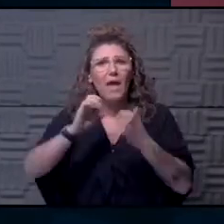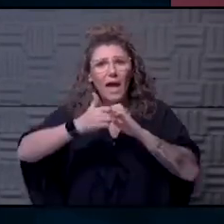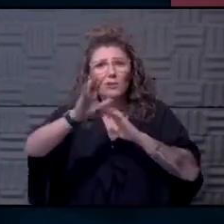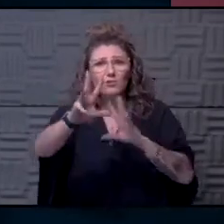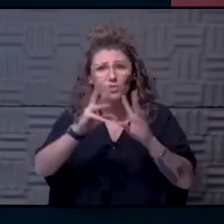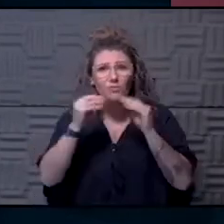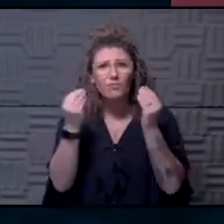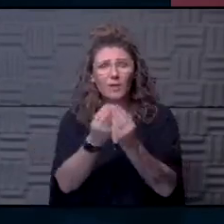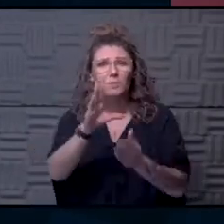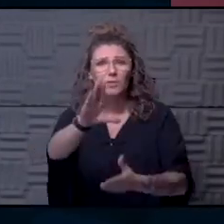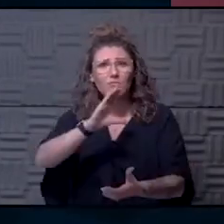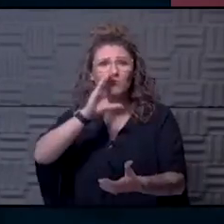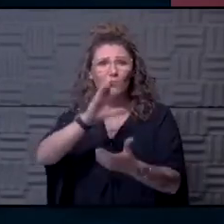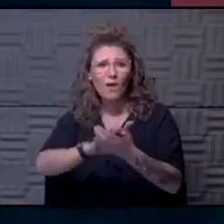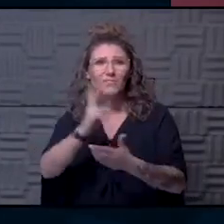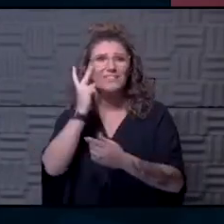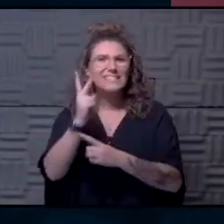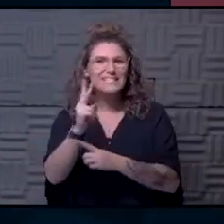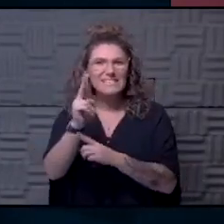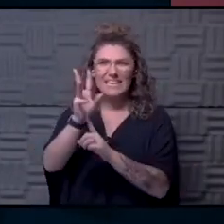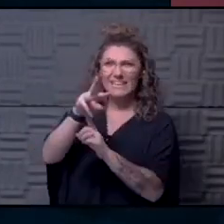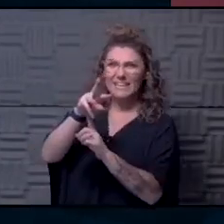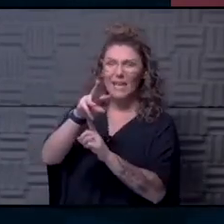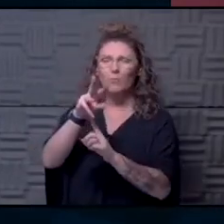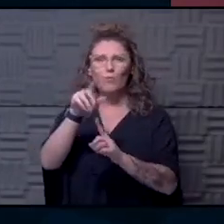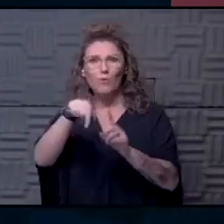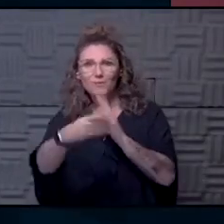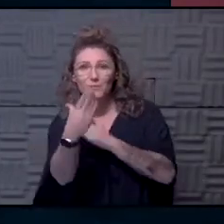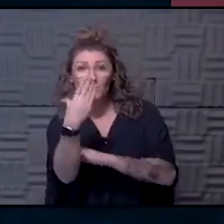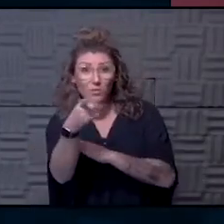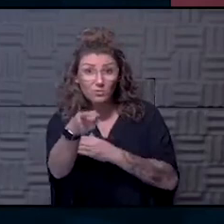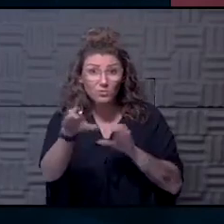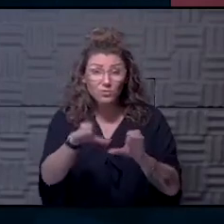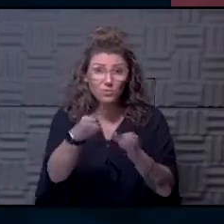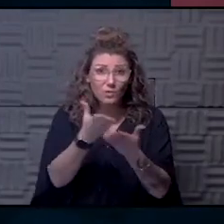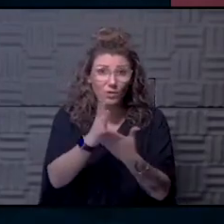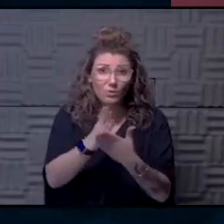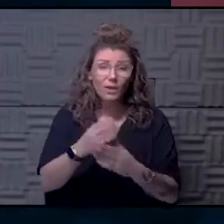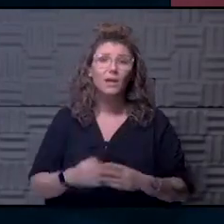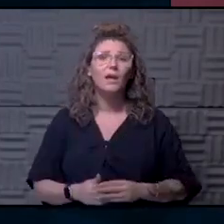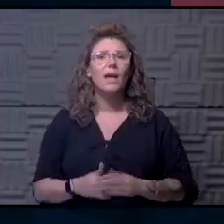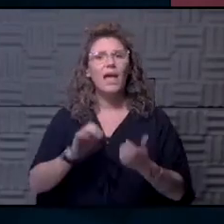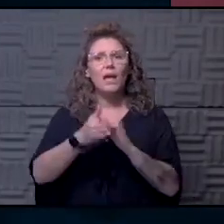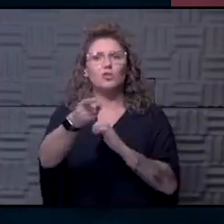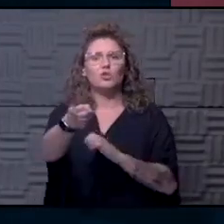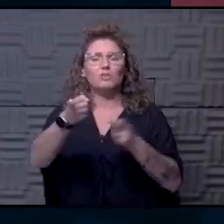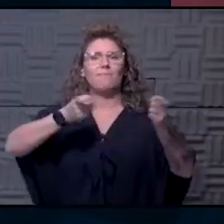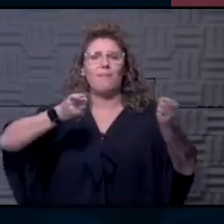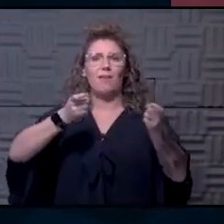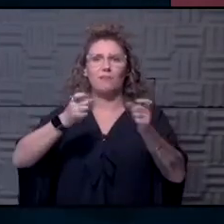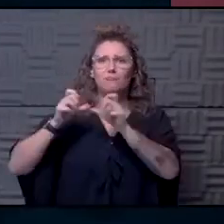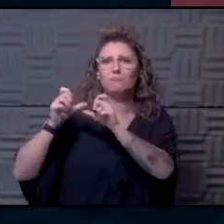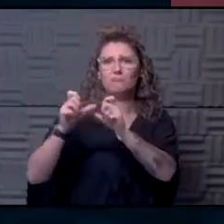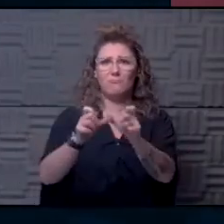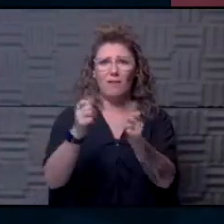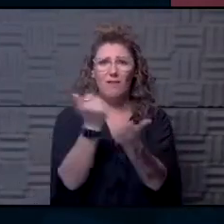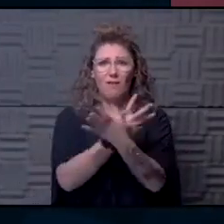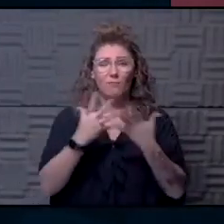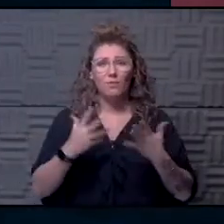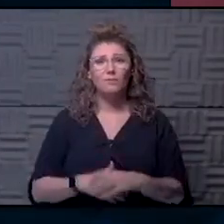family, Anil? How's your wife doing? I've seen her on camera a few times this morning. Is she doing okay? And she's, how's she handling all this long haul thing?